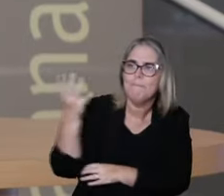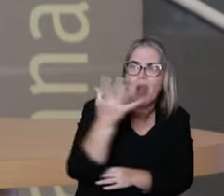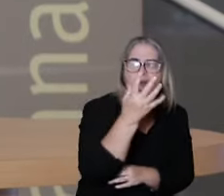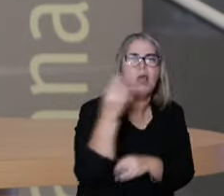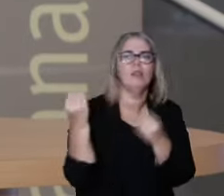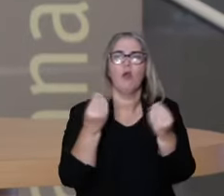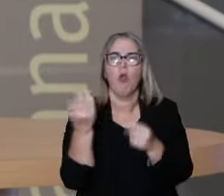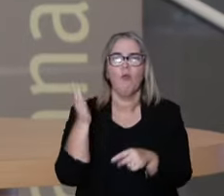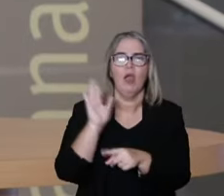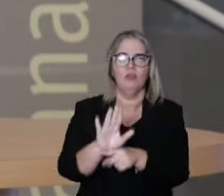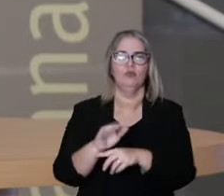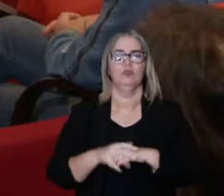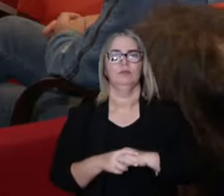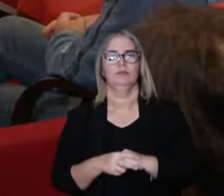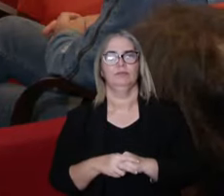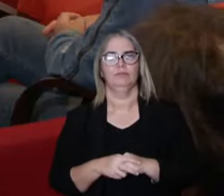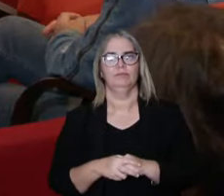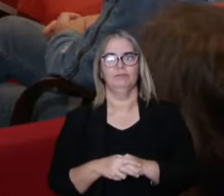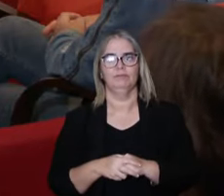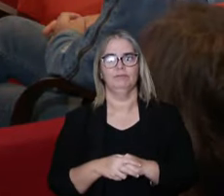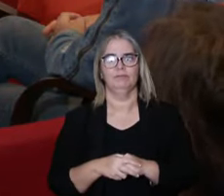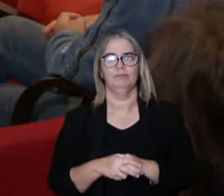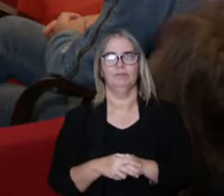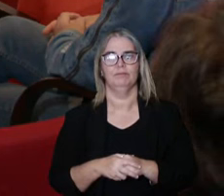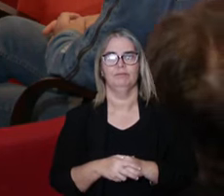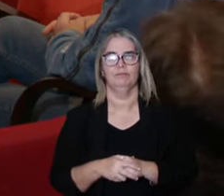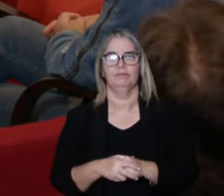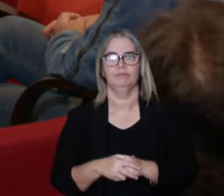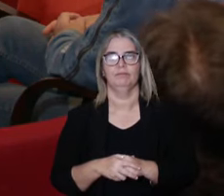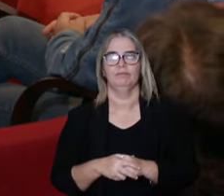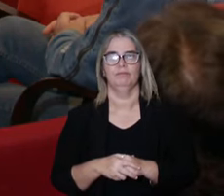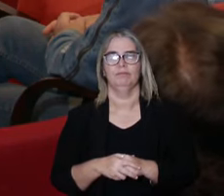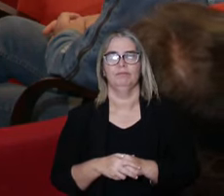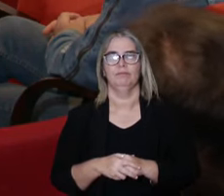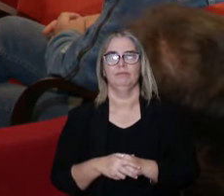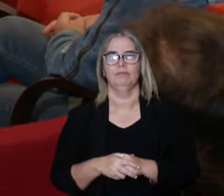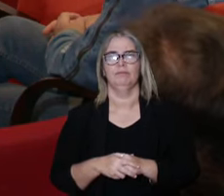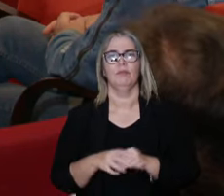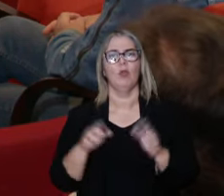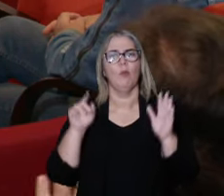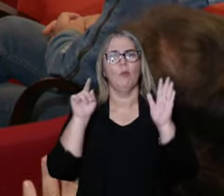assessing the therapeutical selection and all of that.